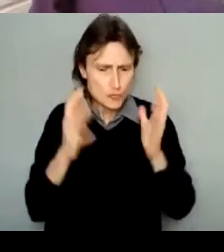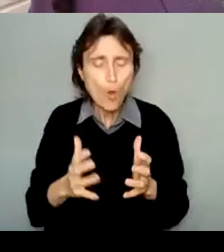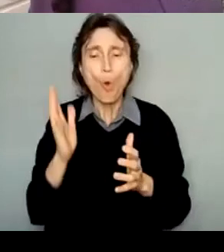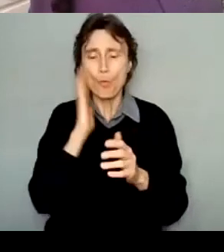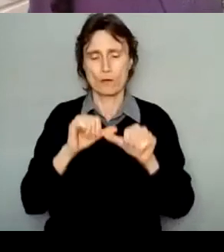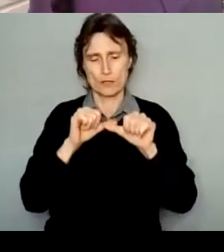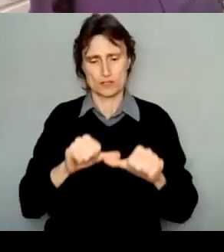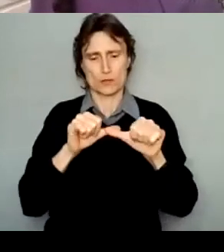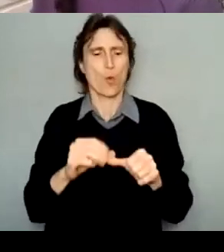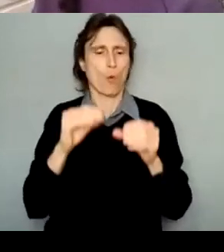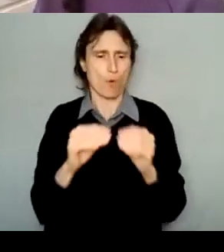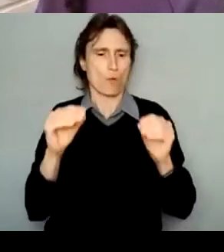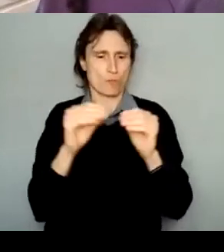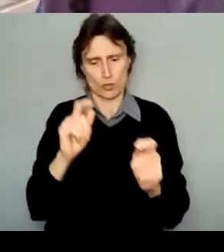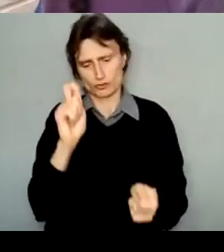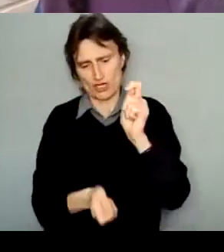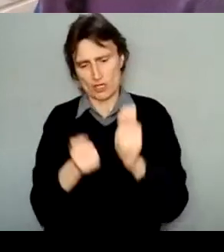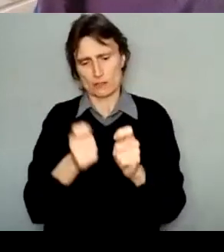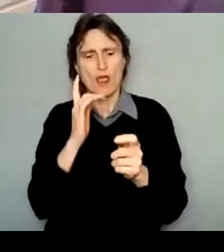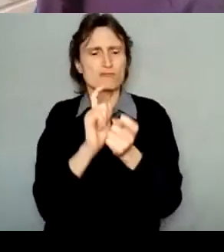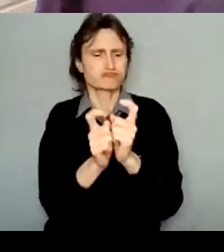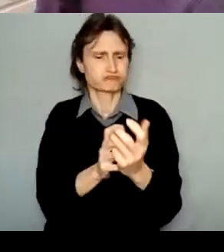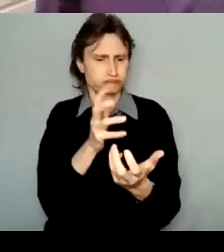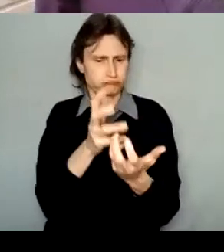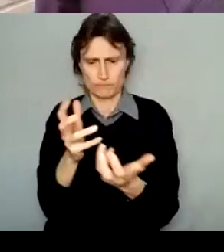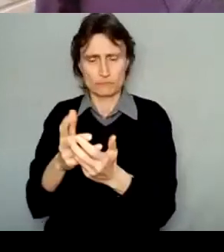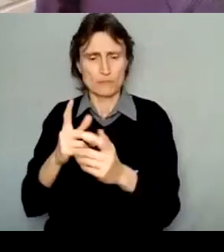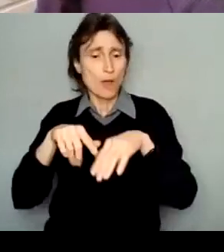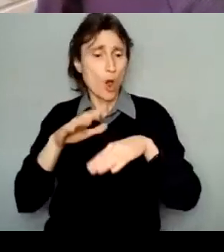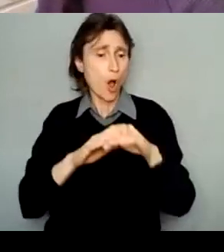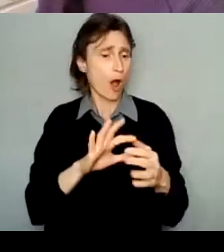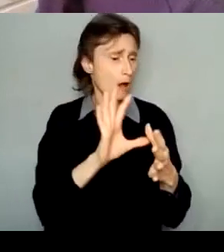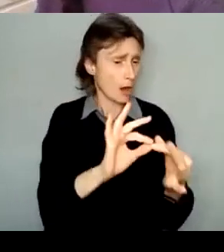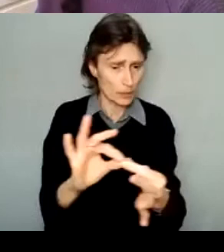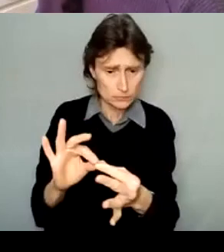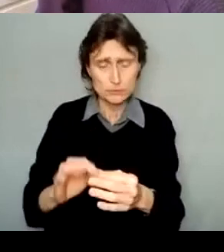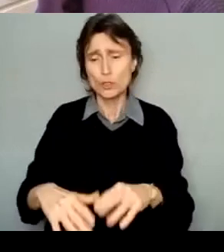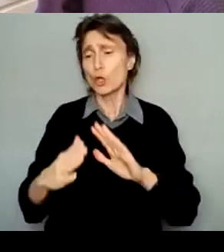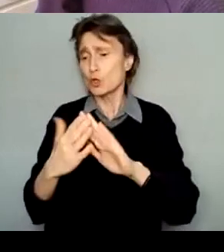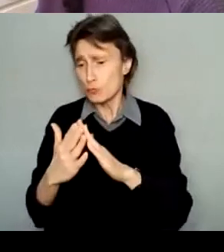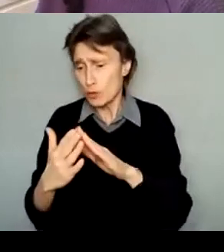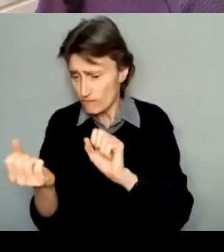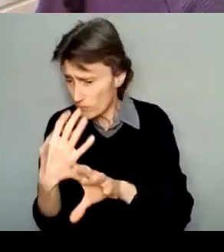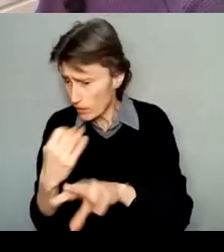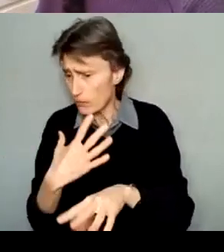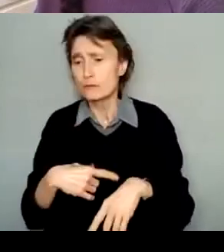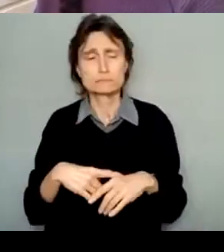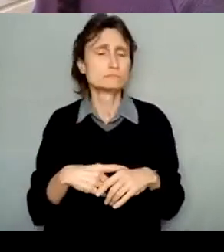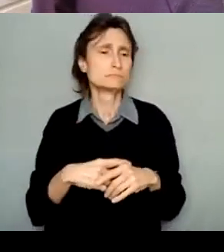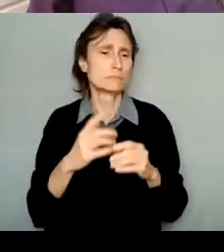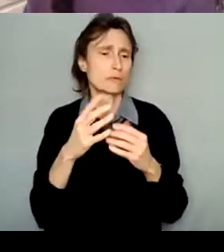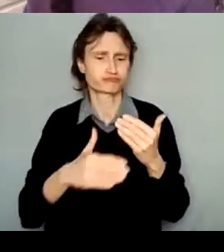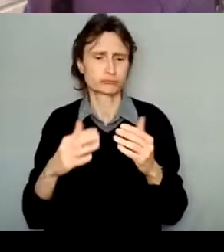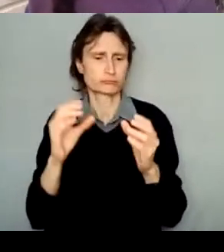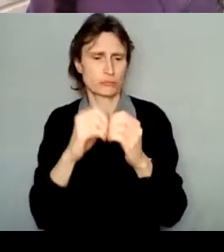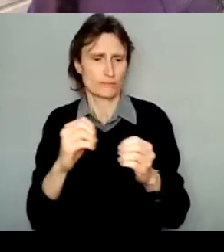as needed based on ongoing evaluation, community engagement, and feedback, and many more things. This